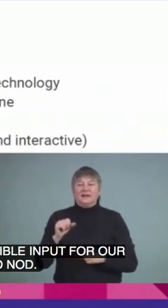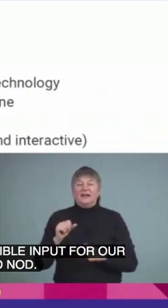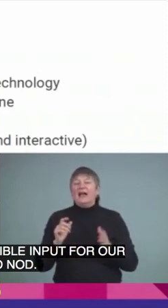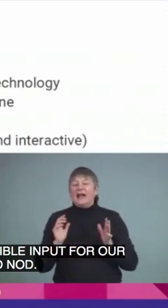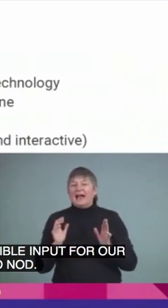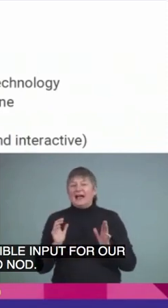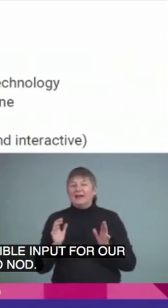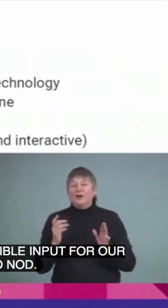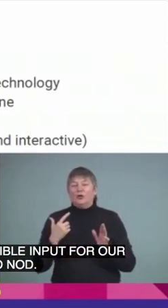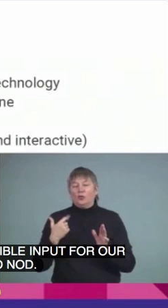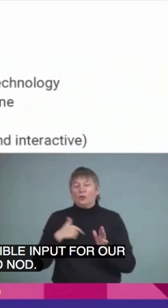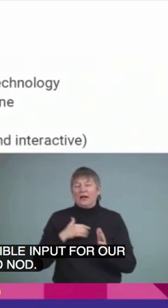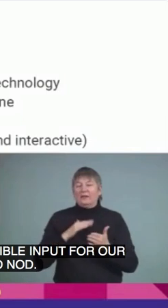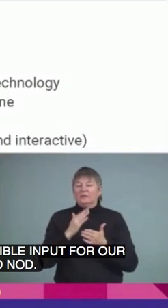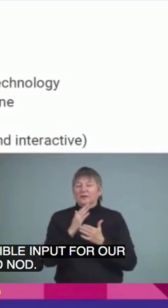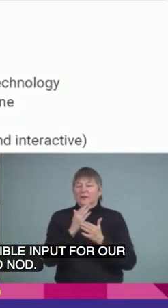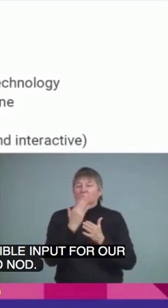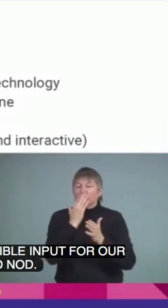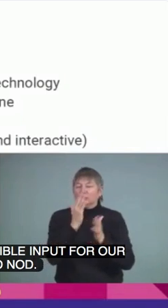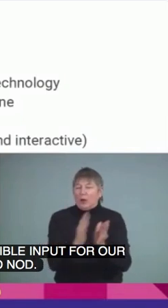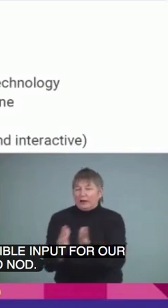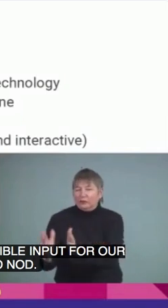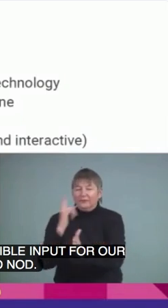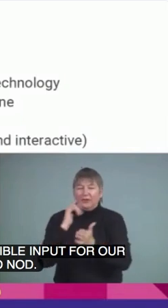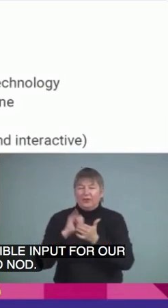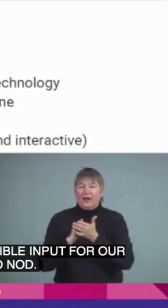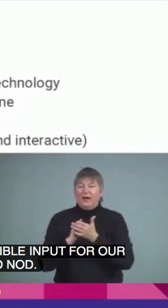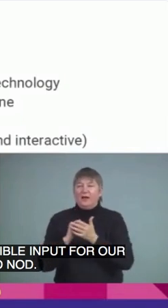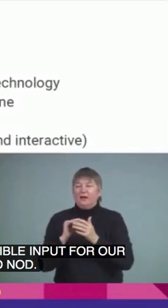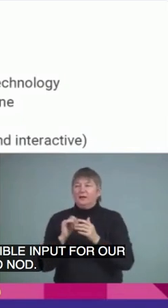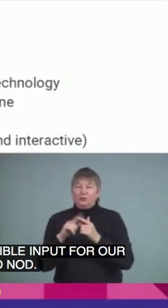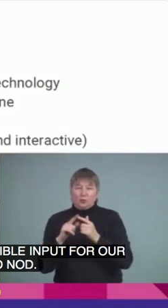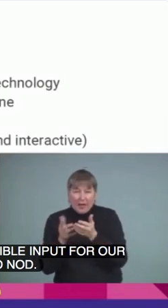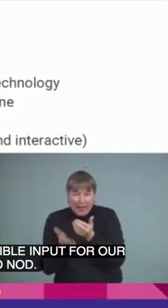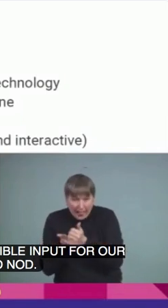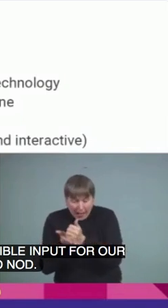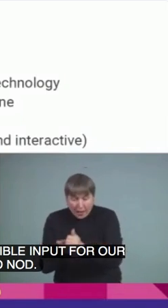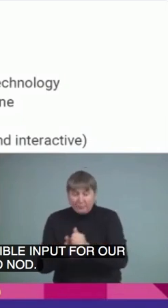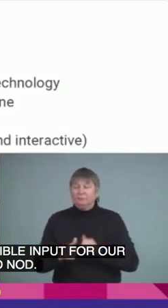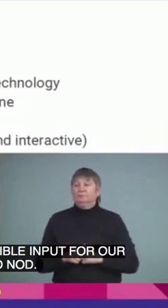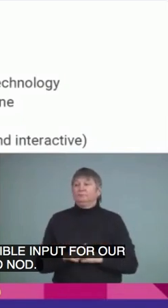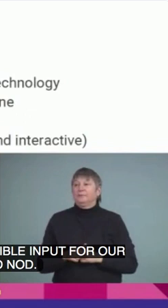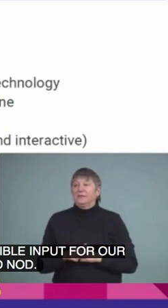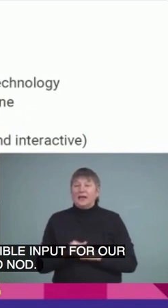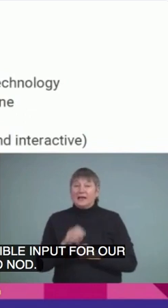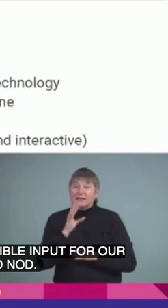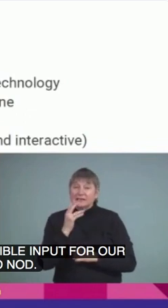very well for this. Everything from rate of speech, simplifying language,